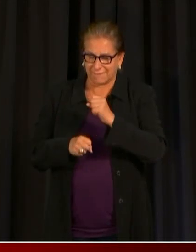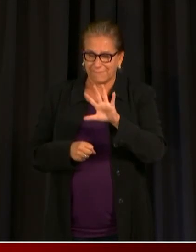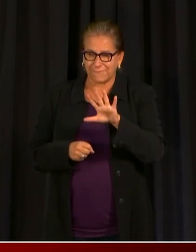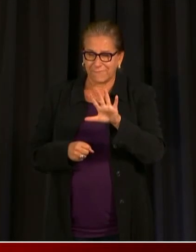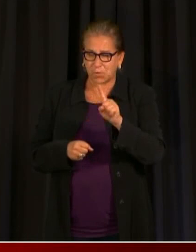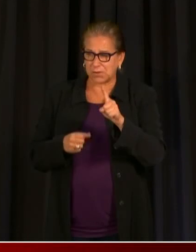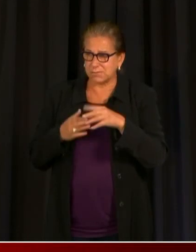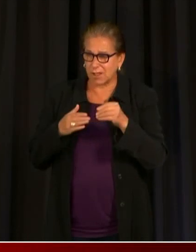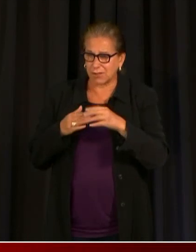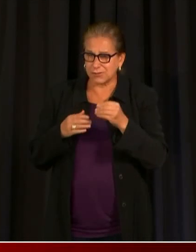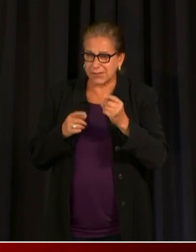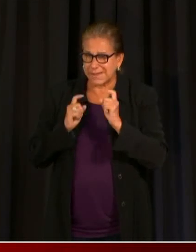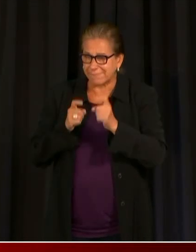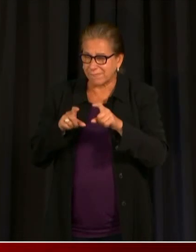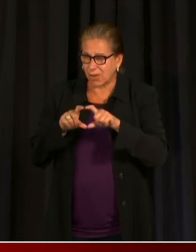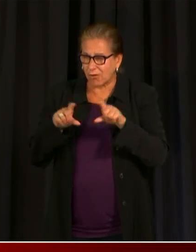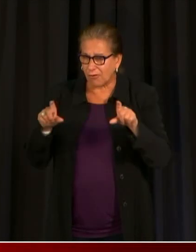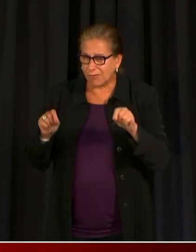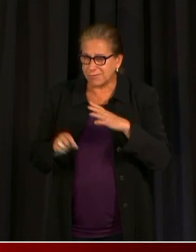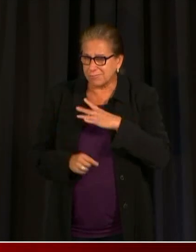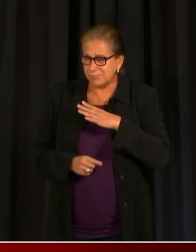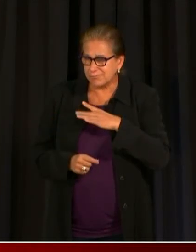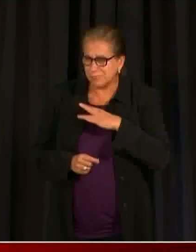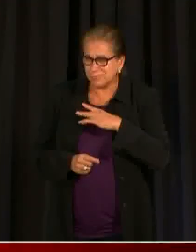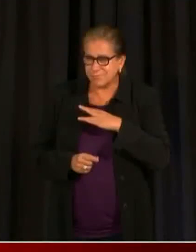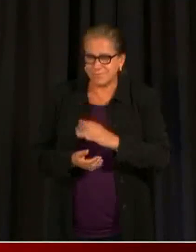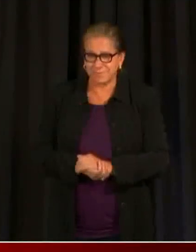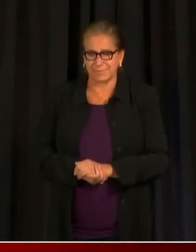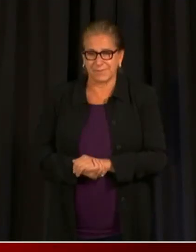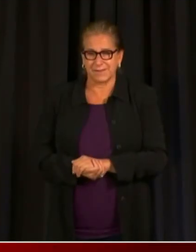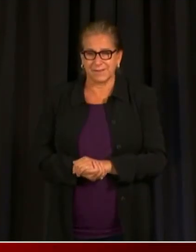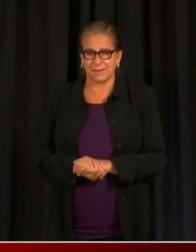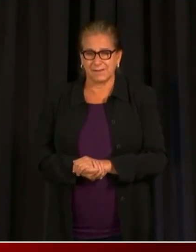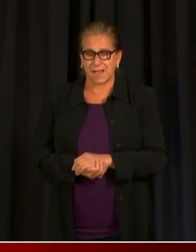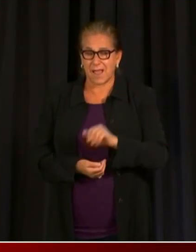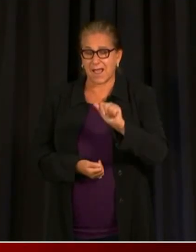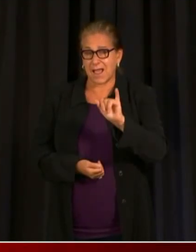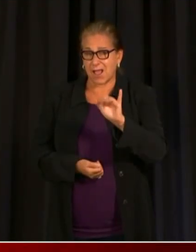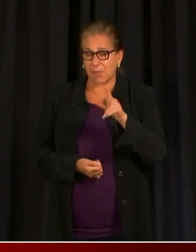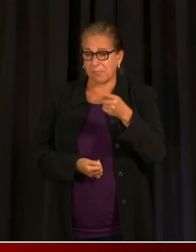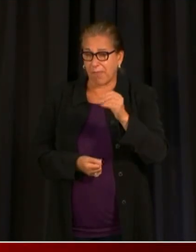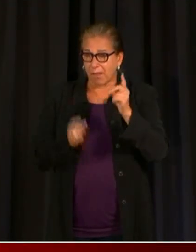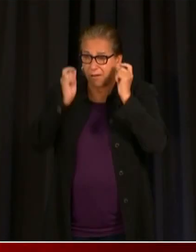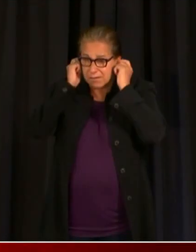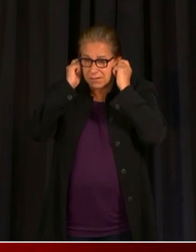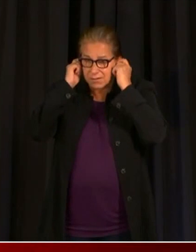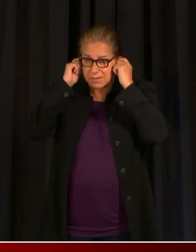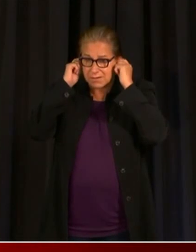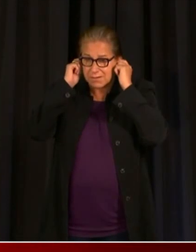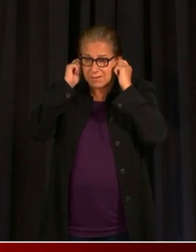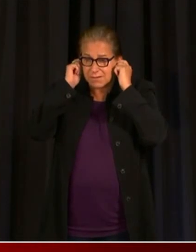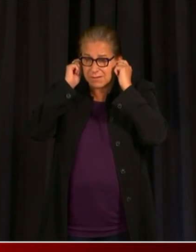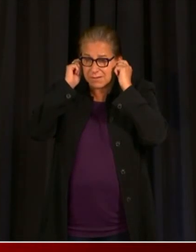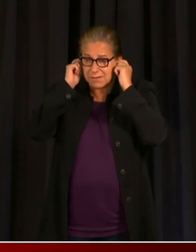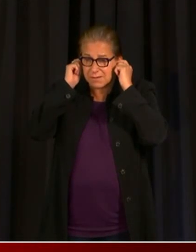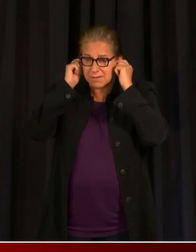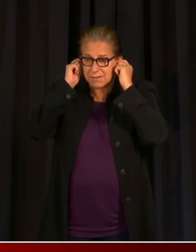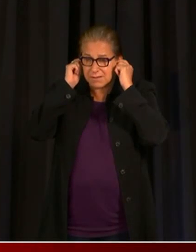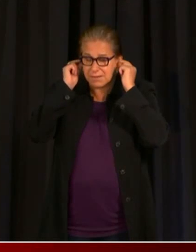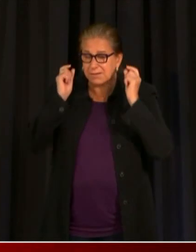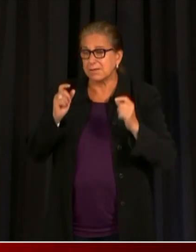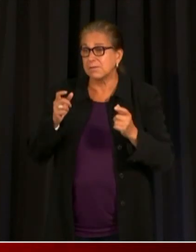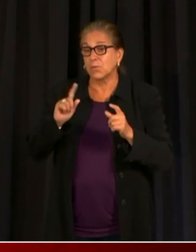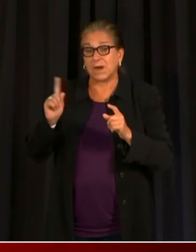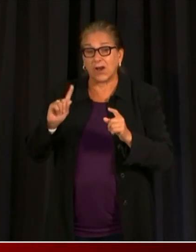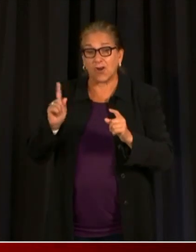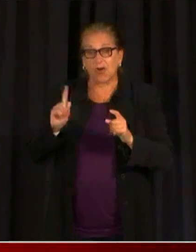card for a limited time air pods at three vaccination sites that are only open to DC